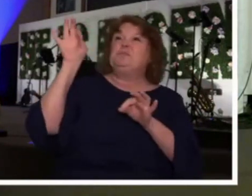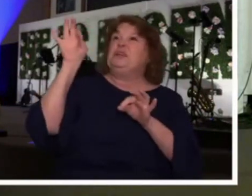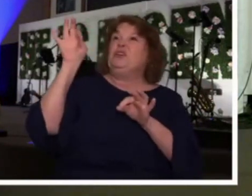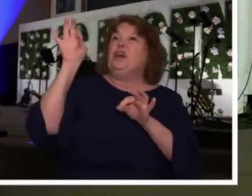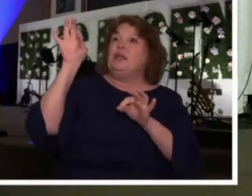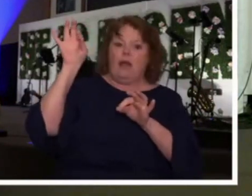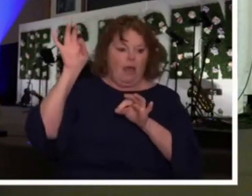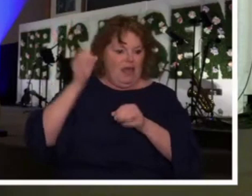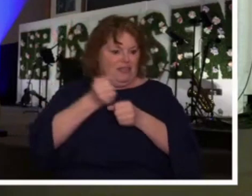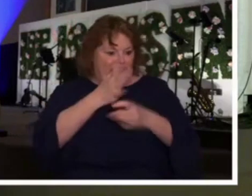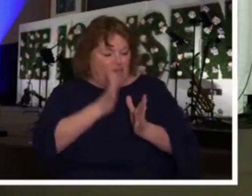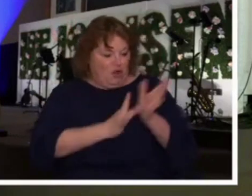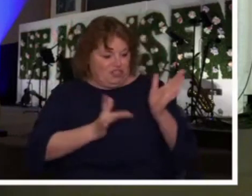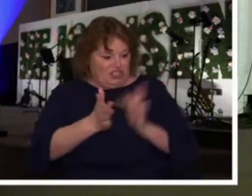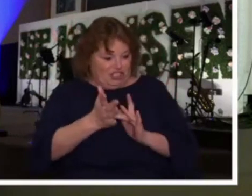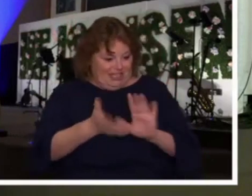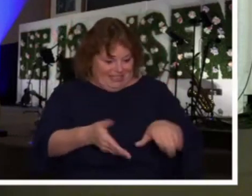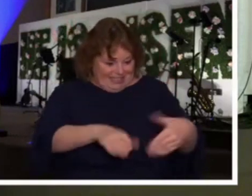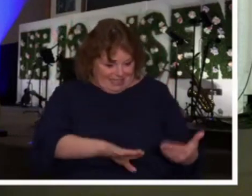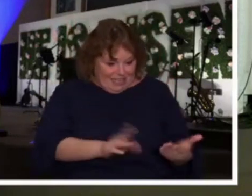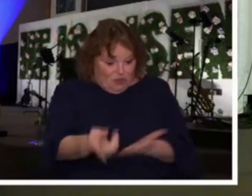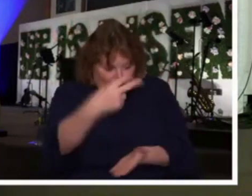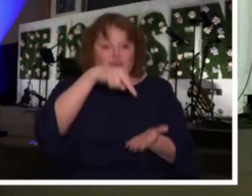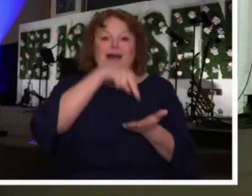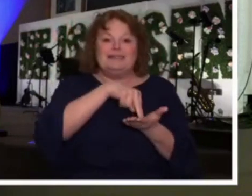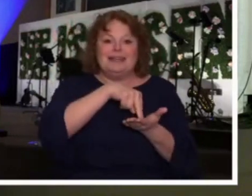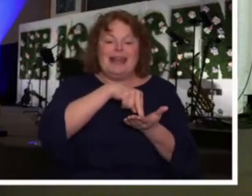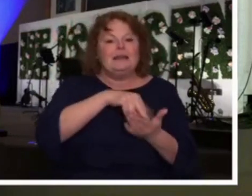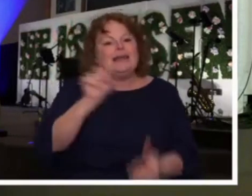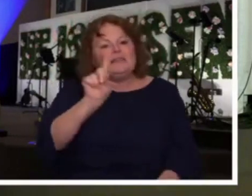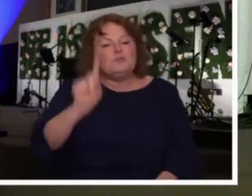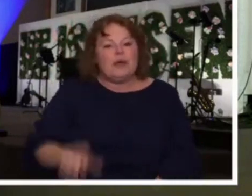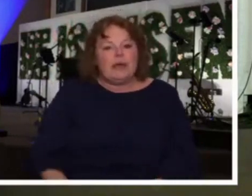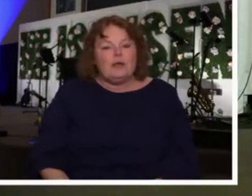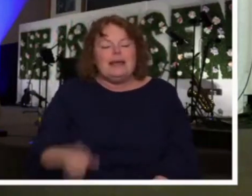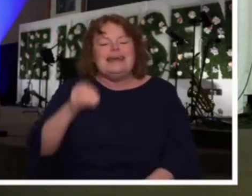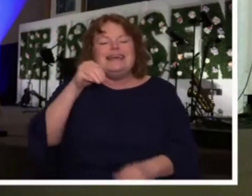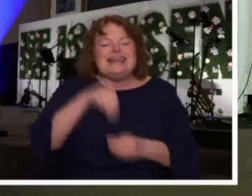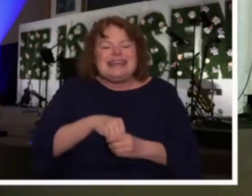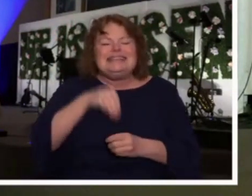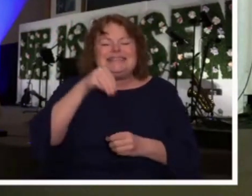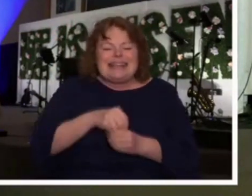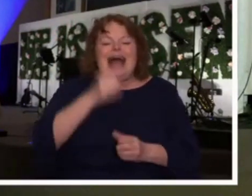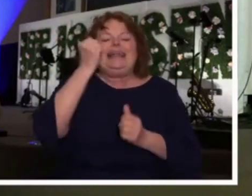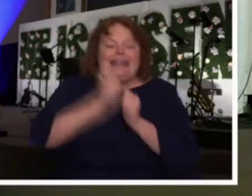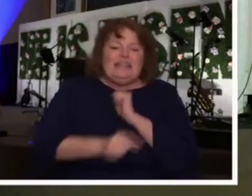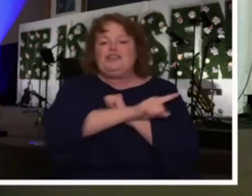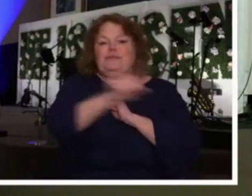Jesus from the dead lives in you today.